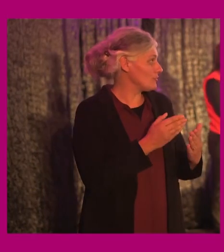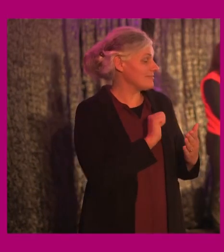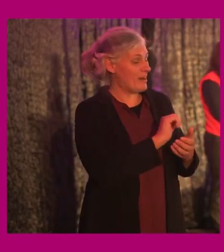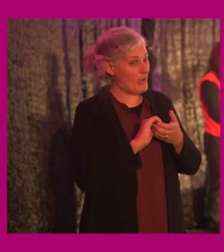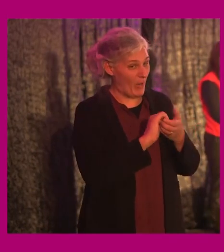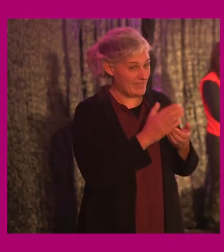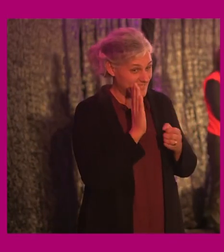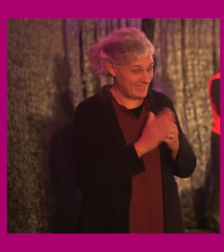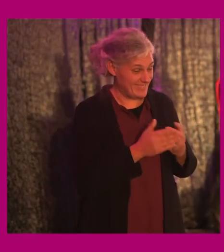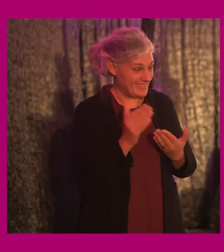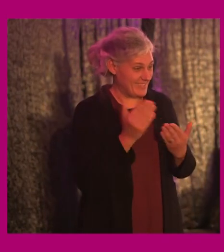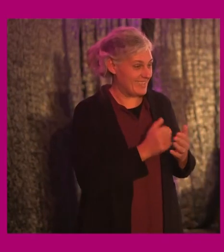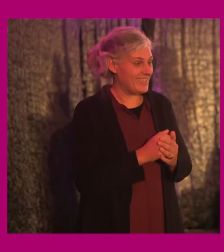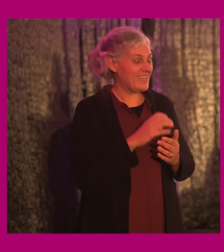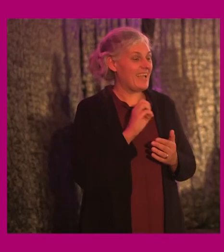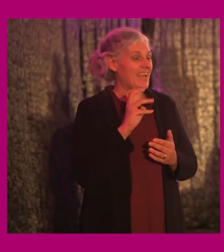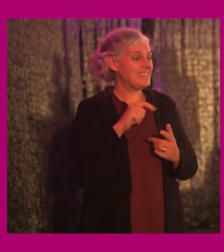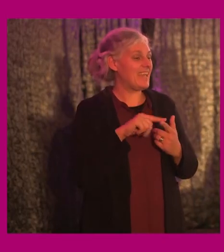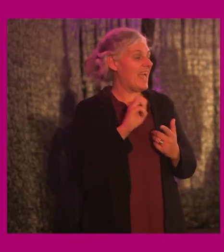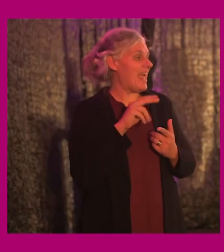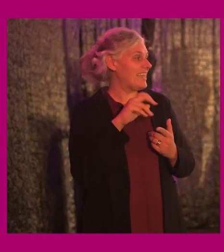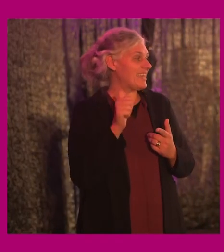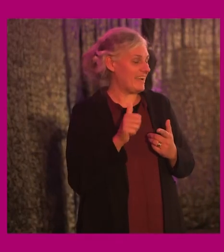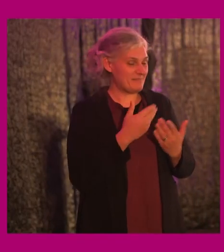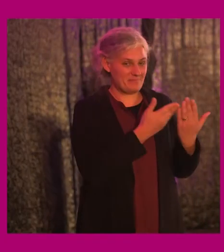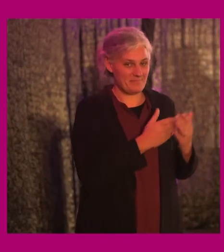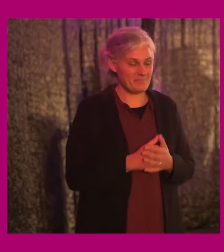and Eleanor. will hand over now. Thank you.